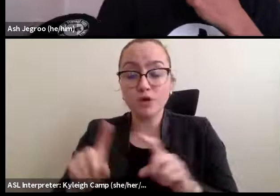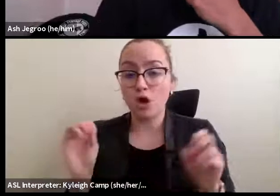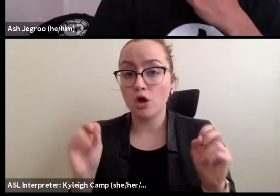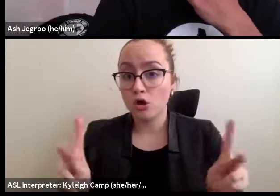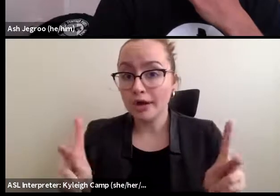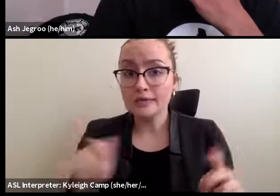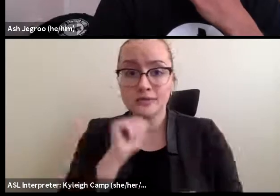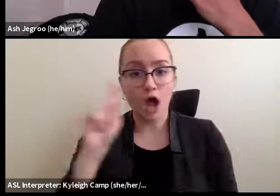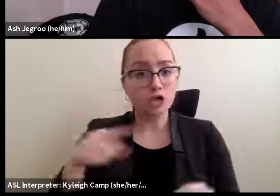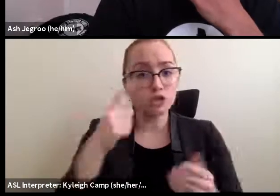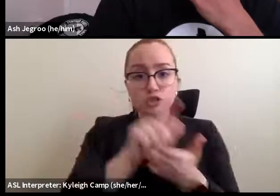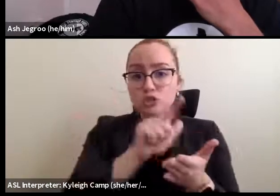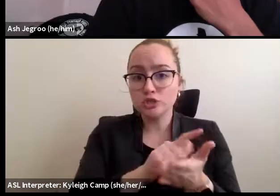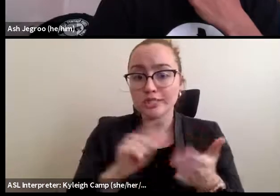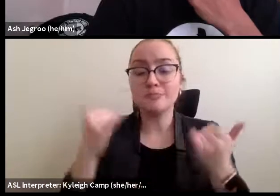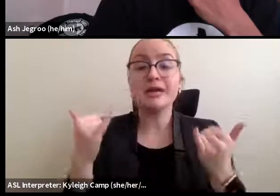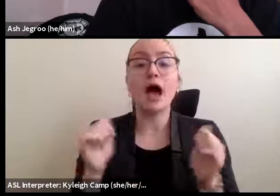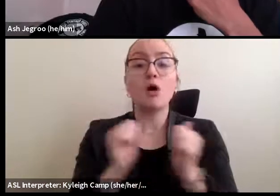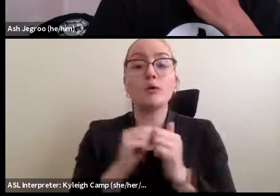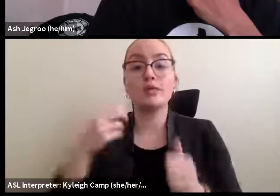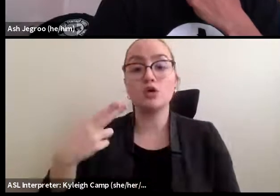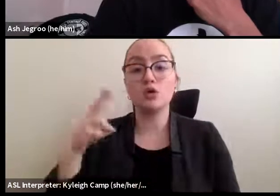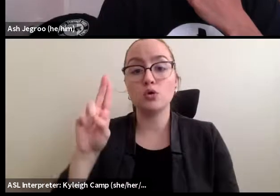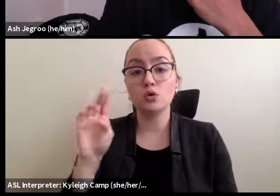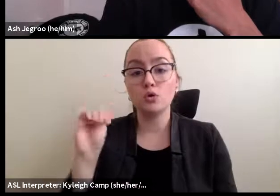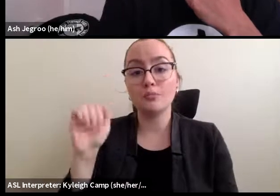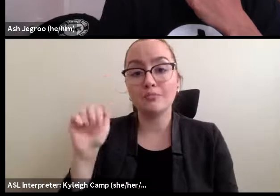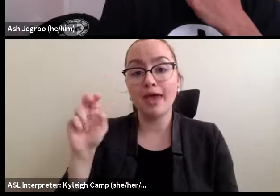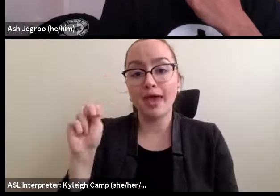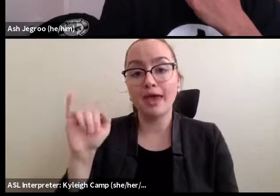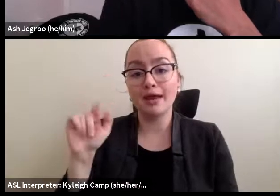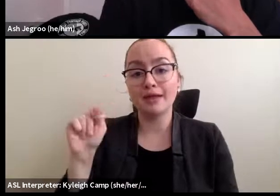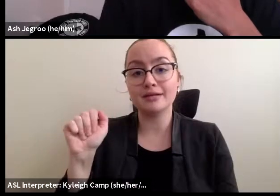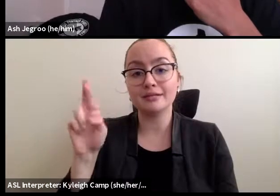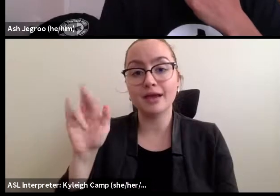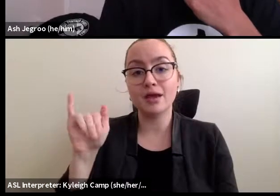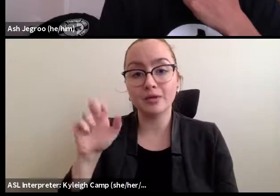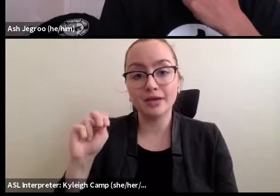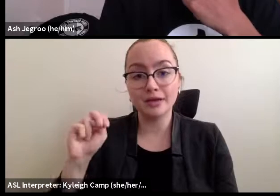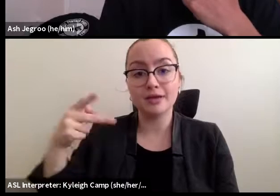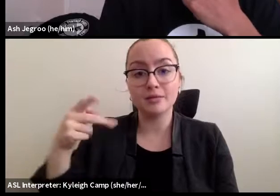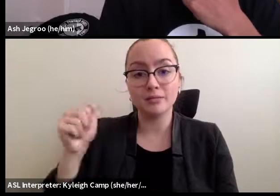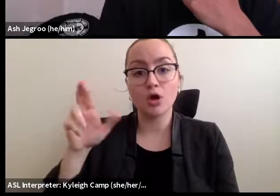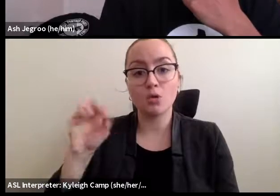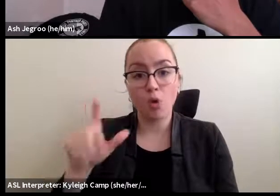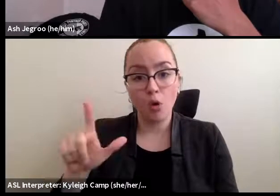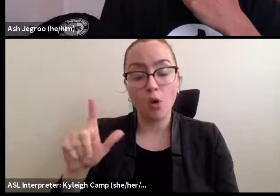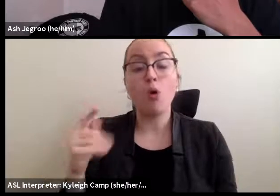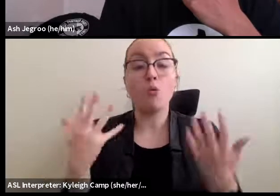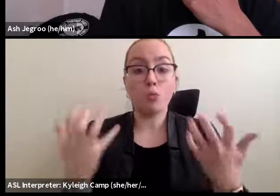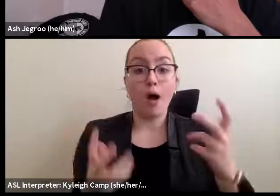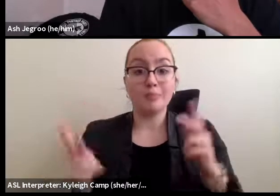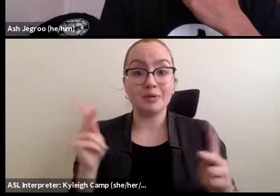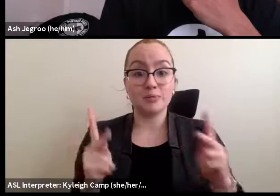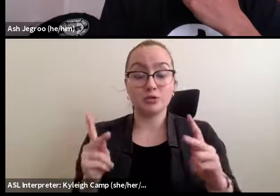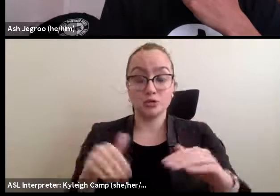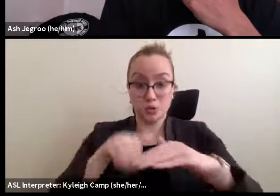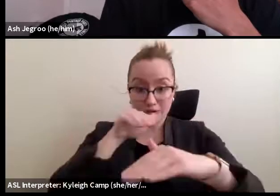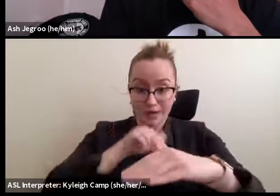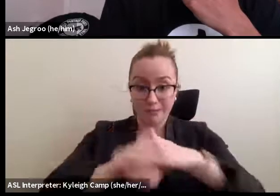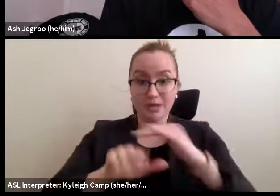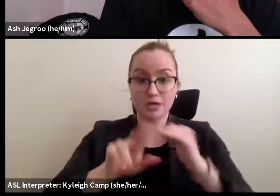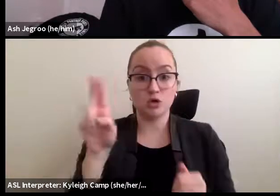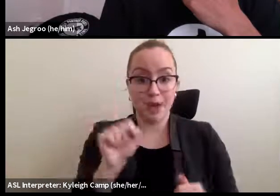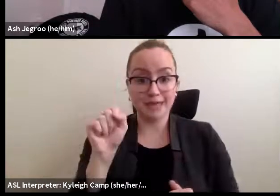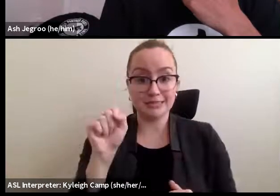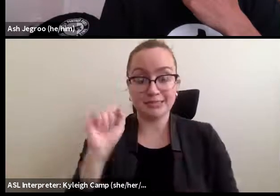on humanitarian role and trying to get people into the U.S. to be able to seek asylum even though we are still dealing with the